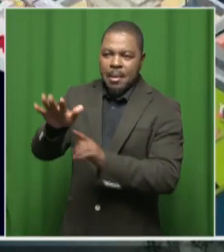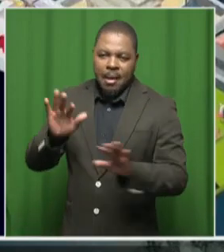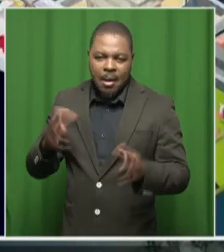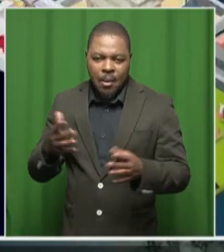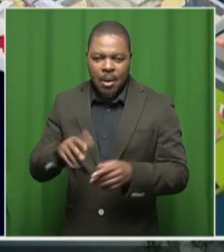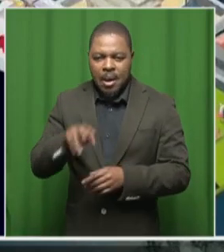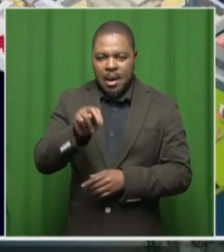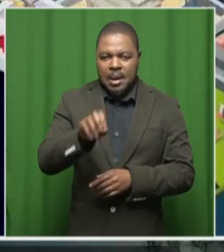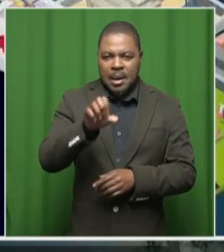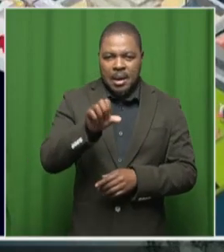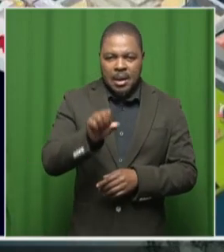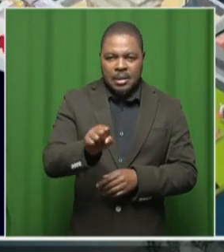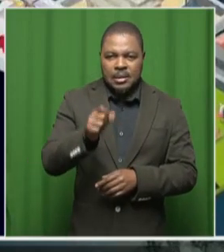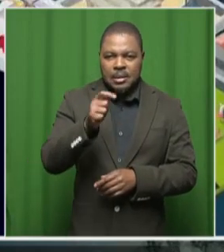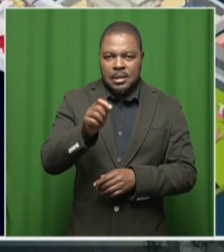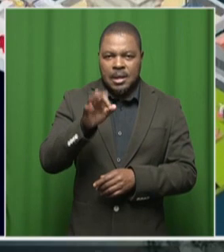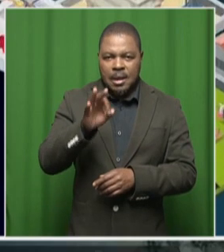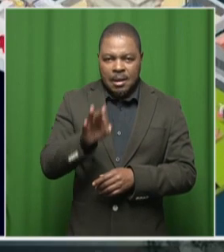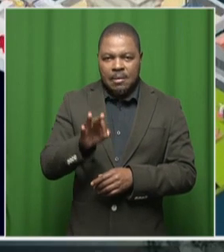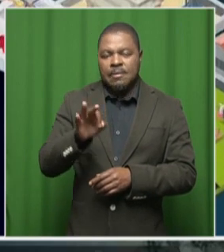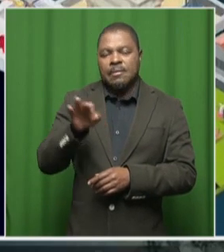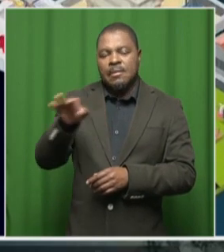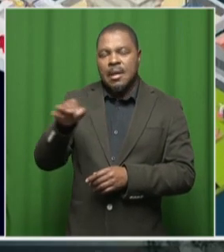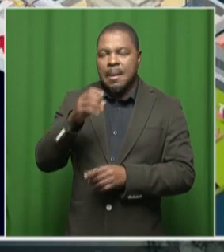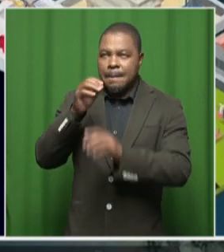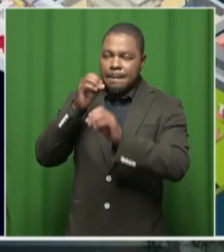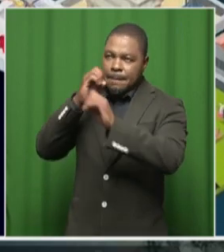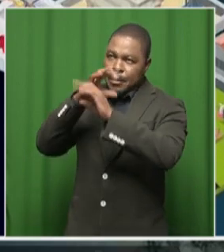NSTF's mission to enhance STEM education in our country.